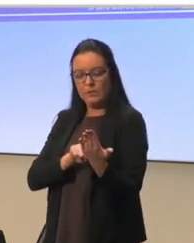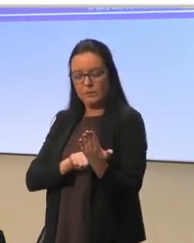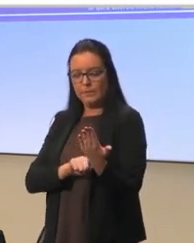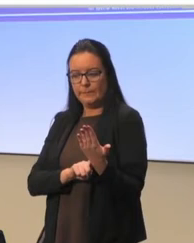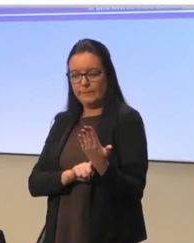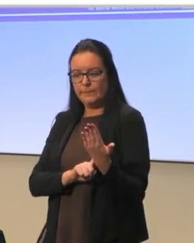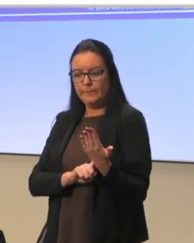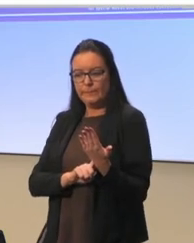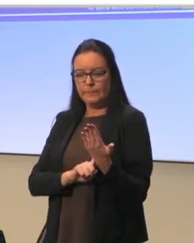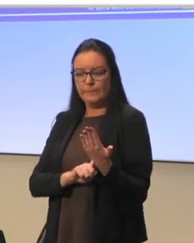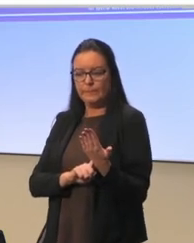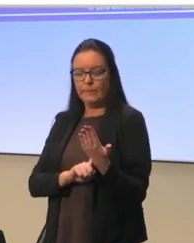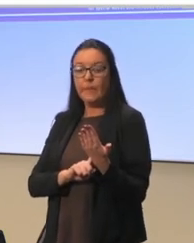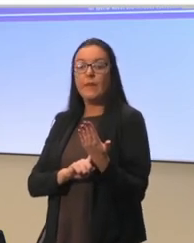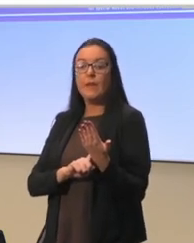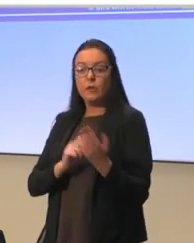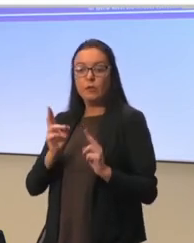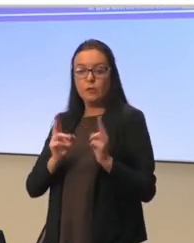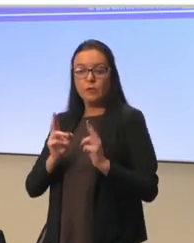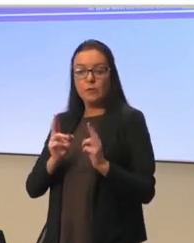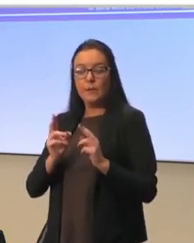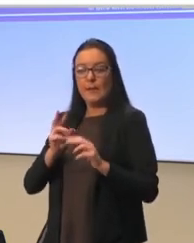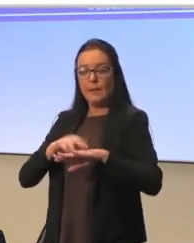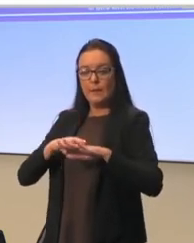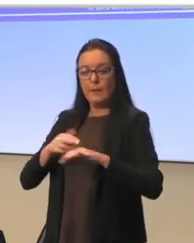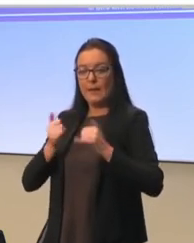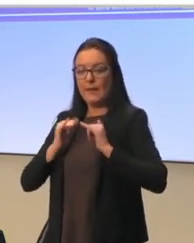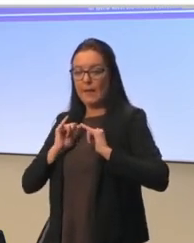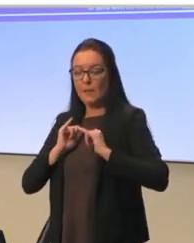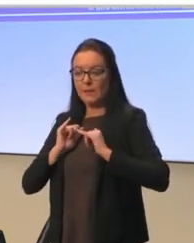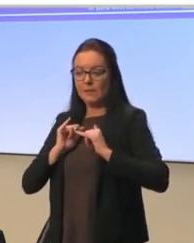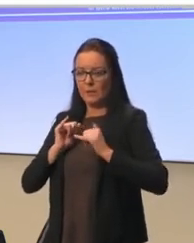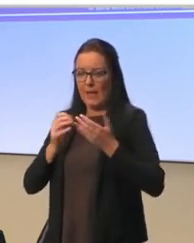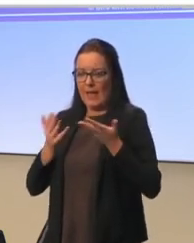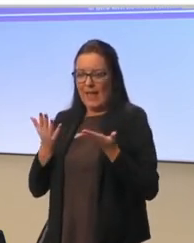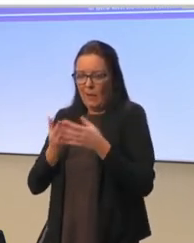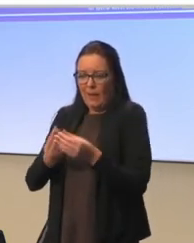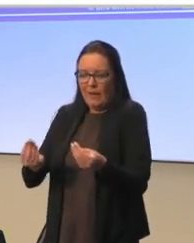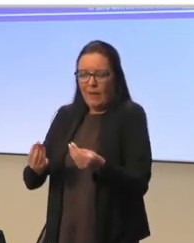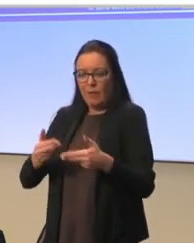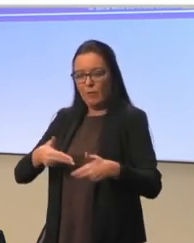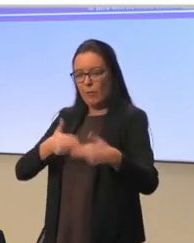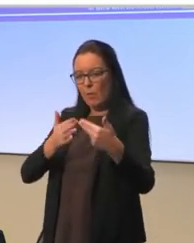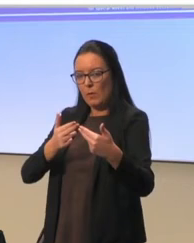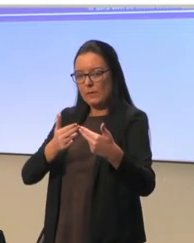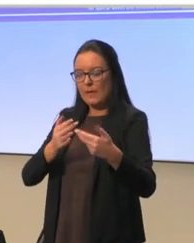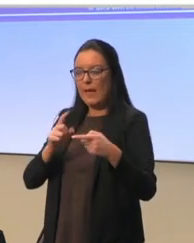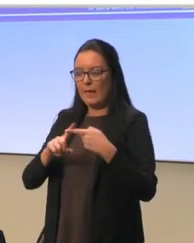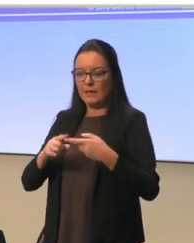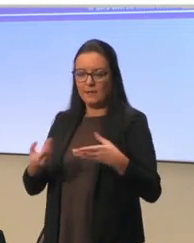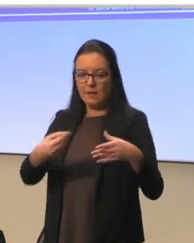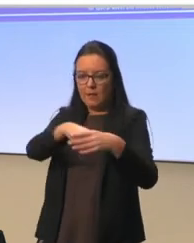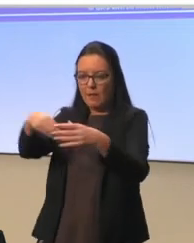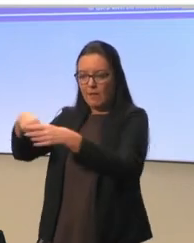better able to deal with future remote learning scenarios, all those involved in the education process need